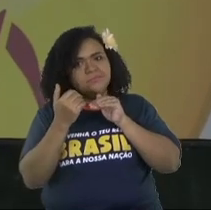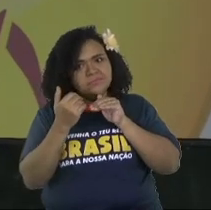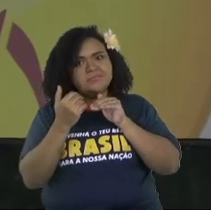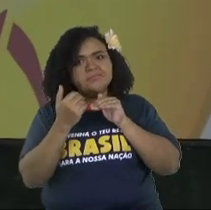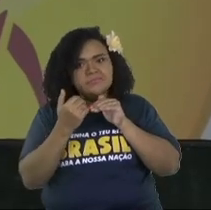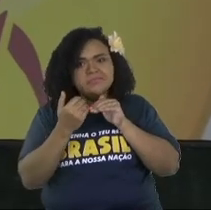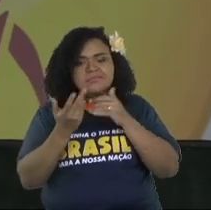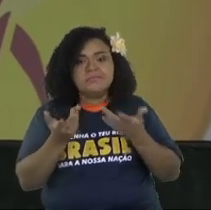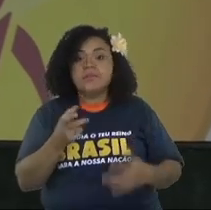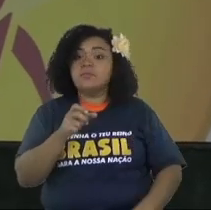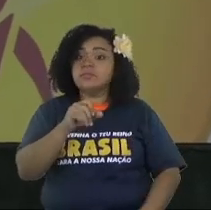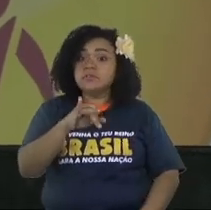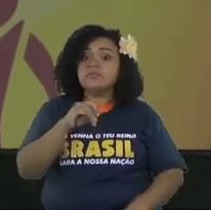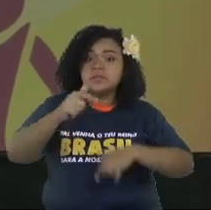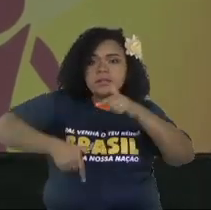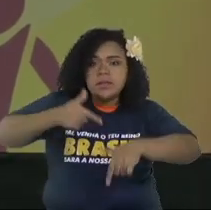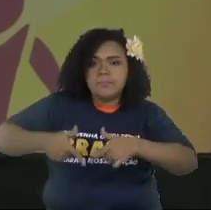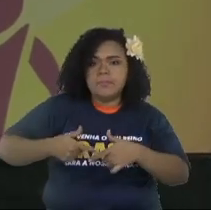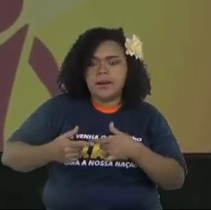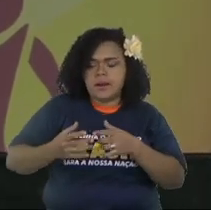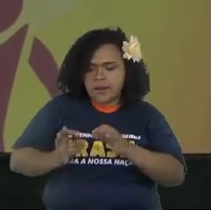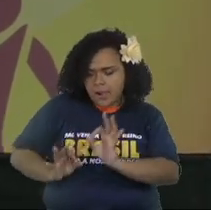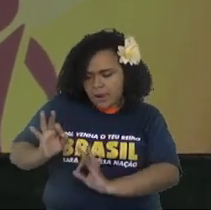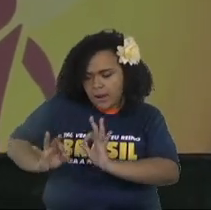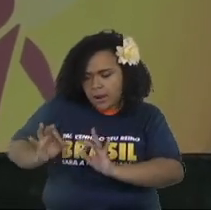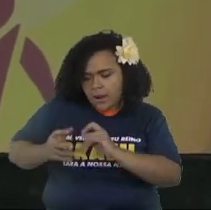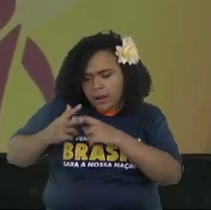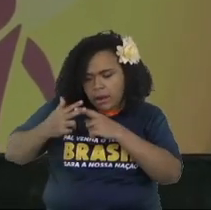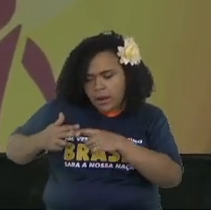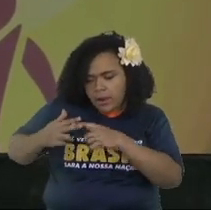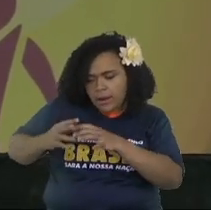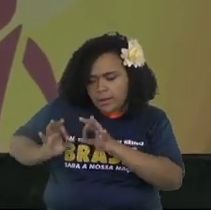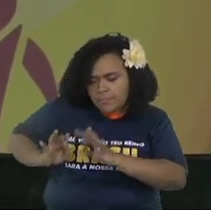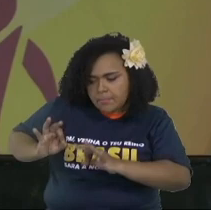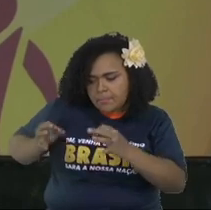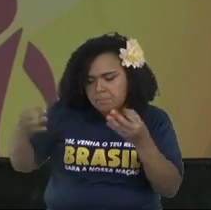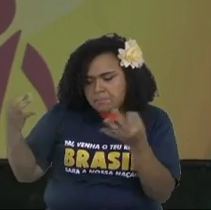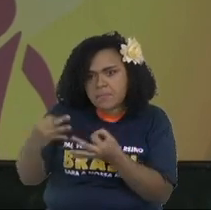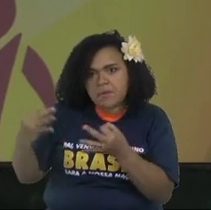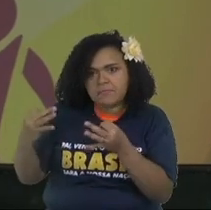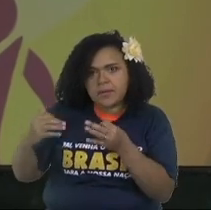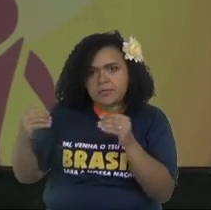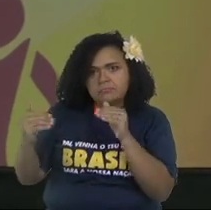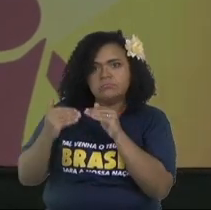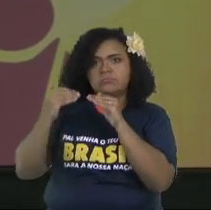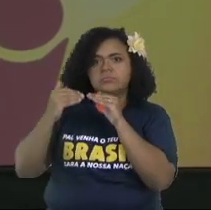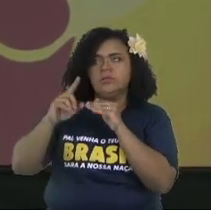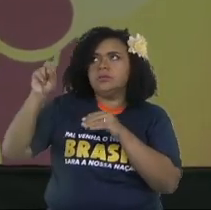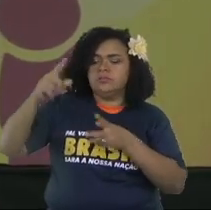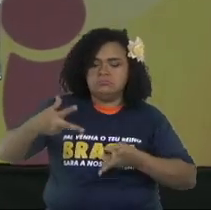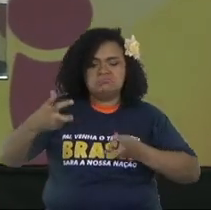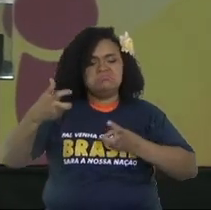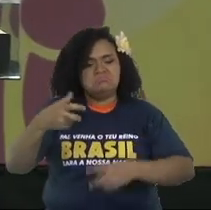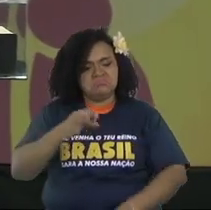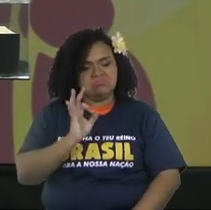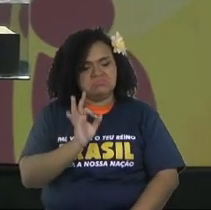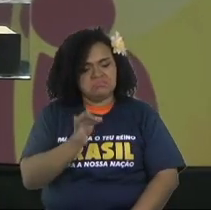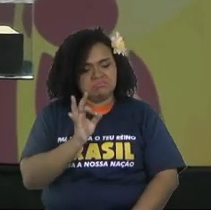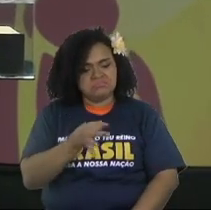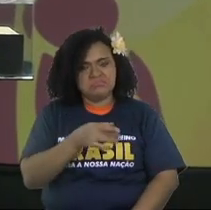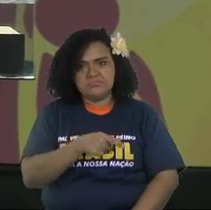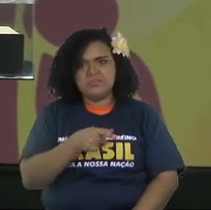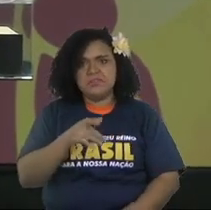While work hardly your work that you showed for Him because you helped the saints and